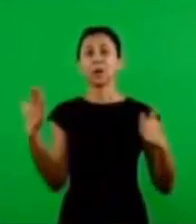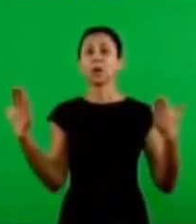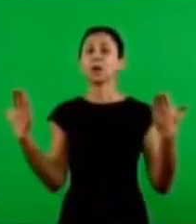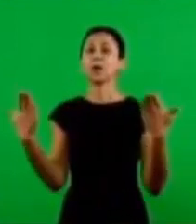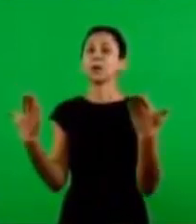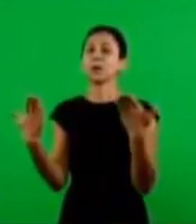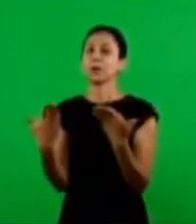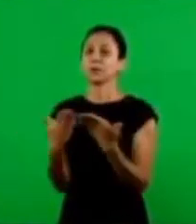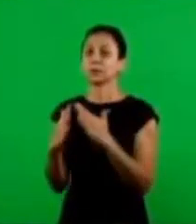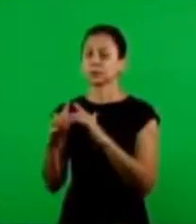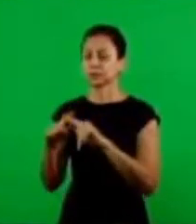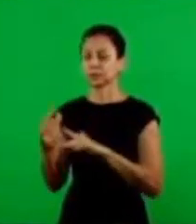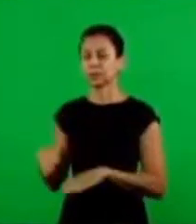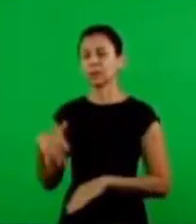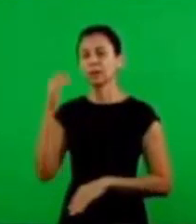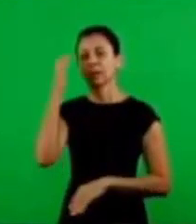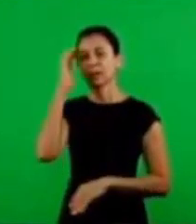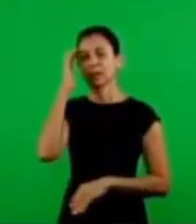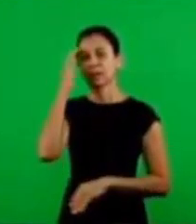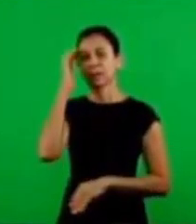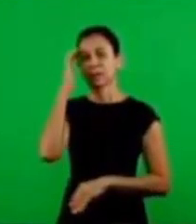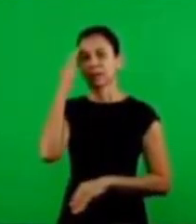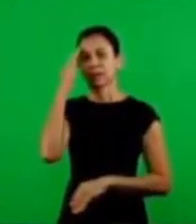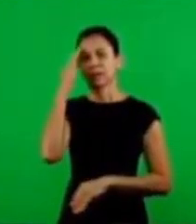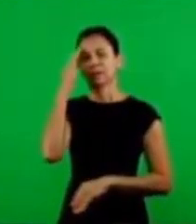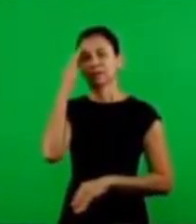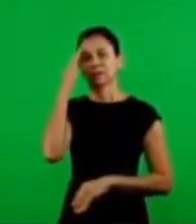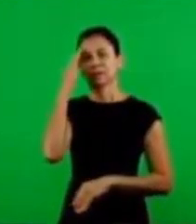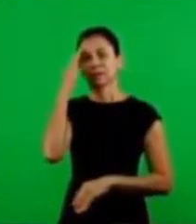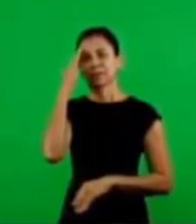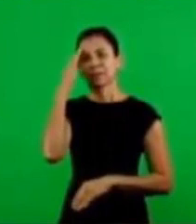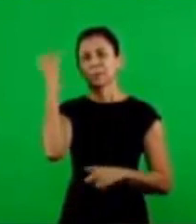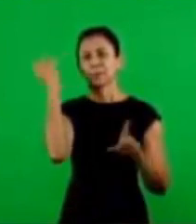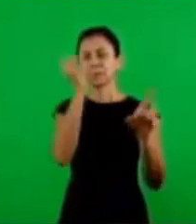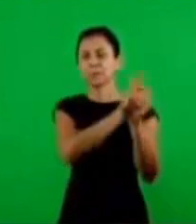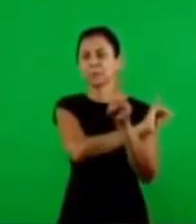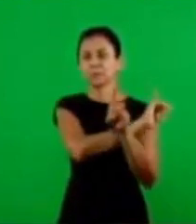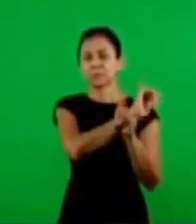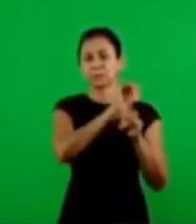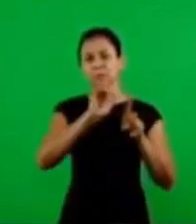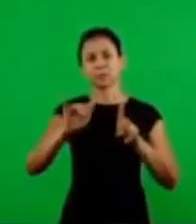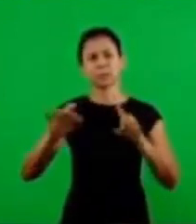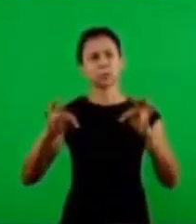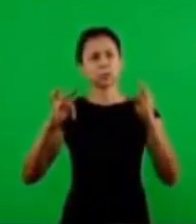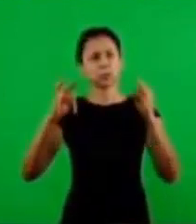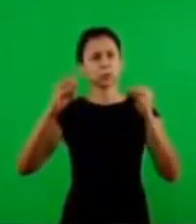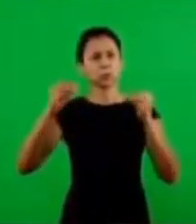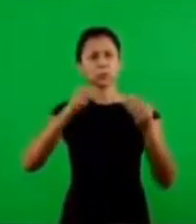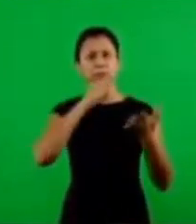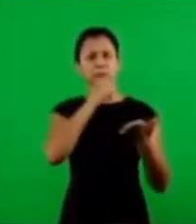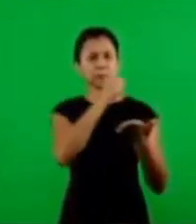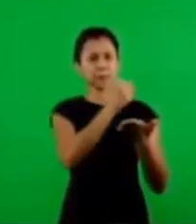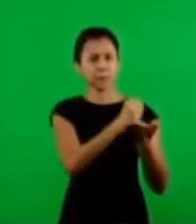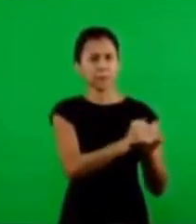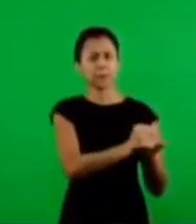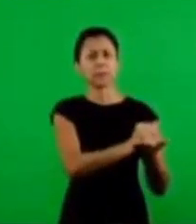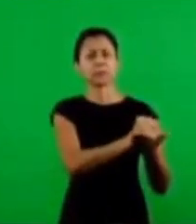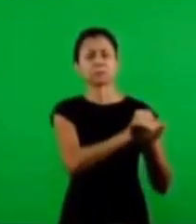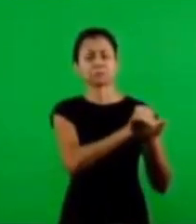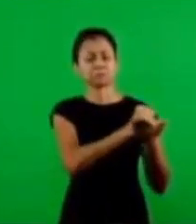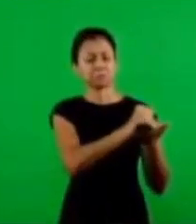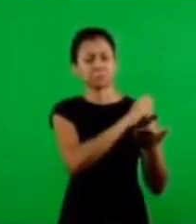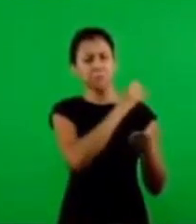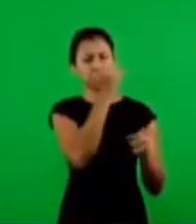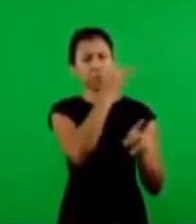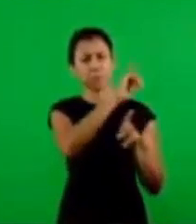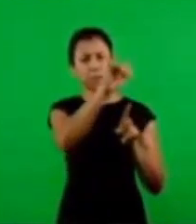days, understands that scriptures are being prophetic. Everything that was prophesied in the Old